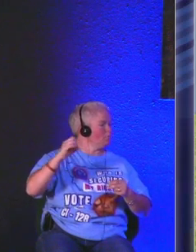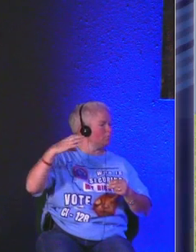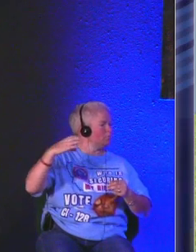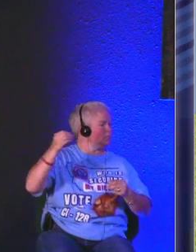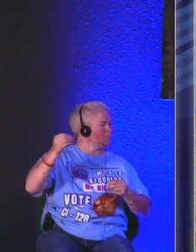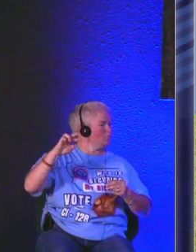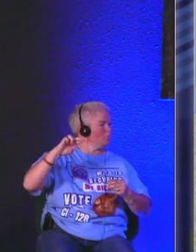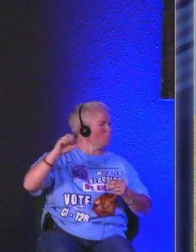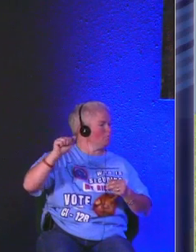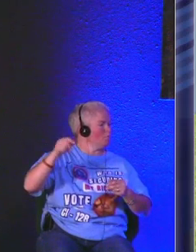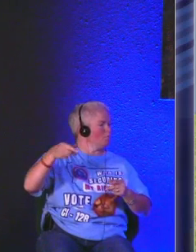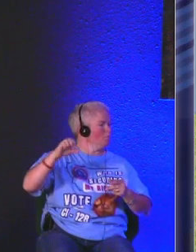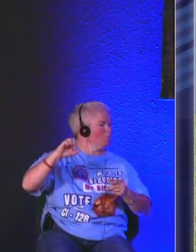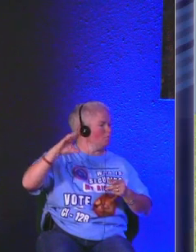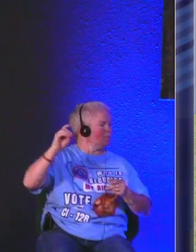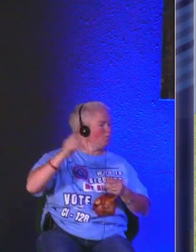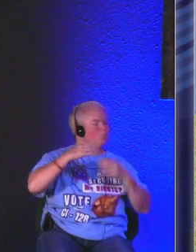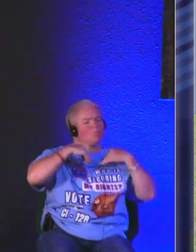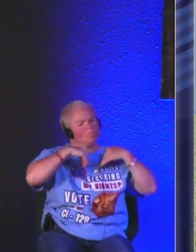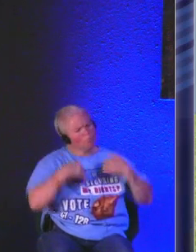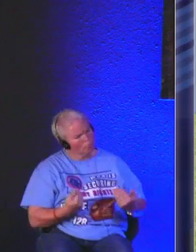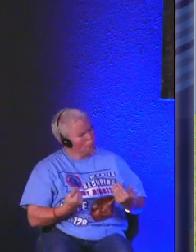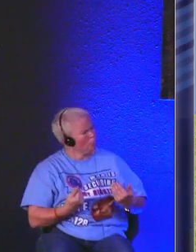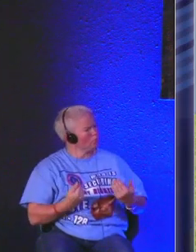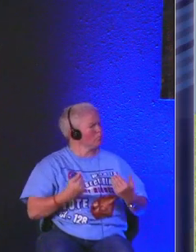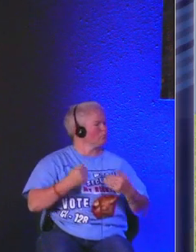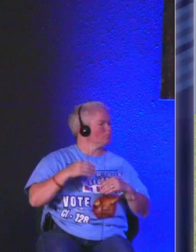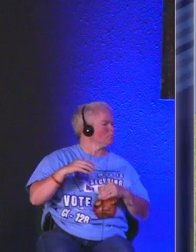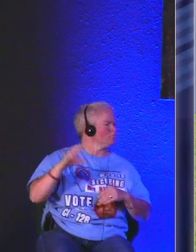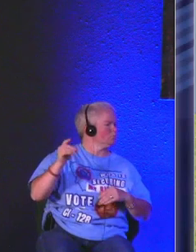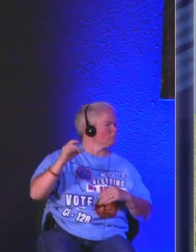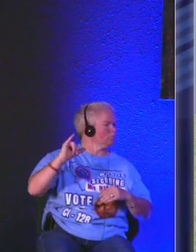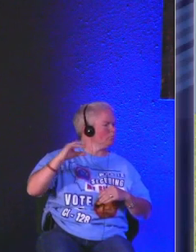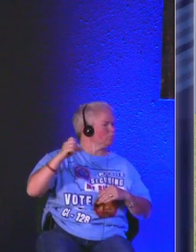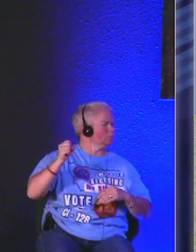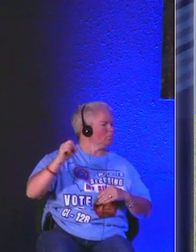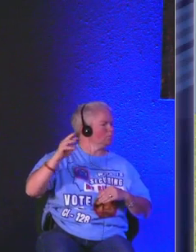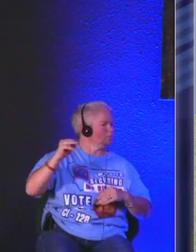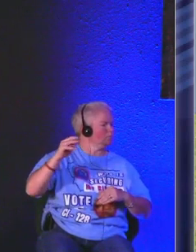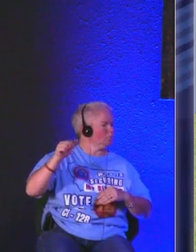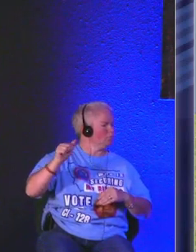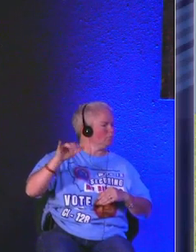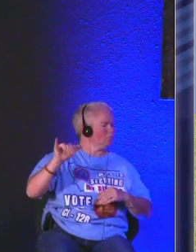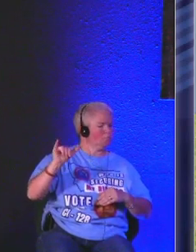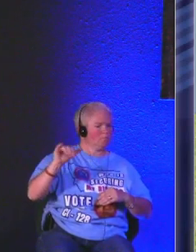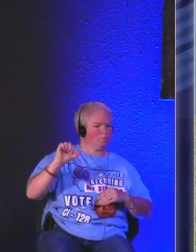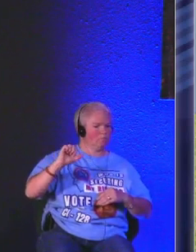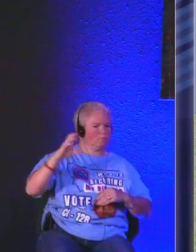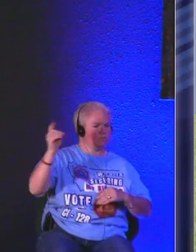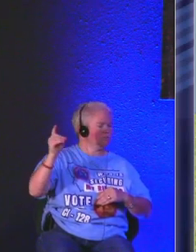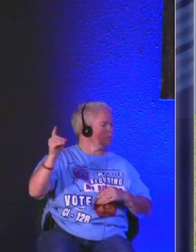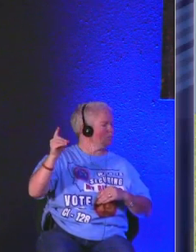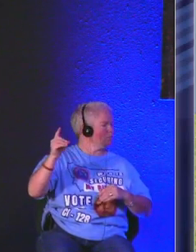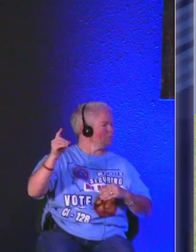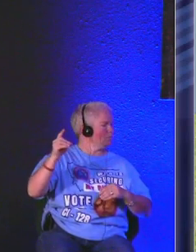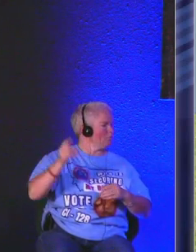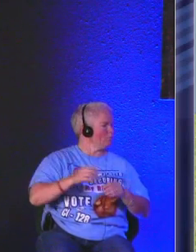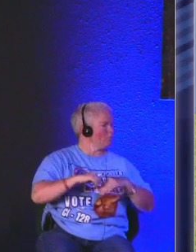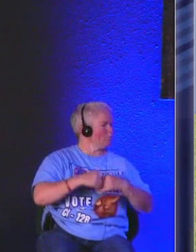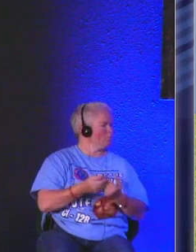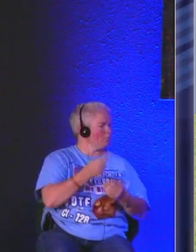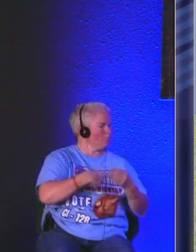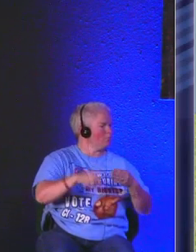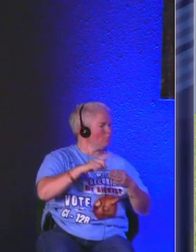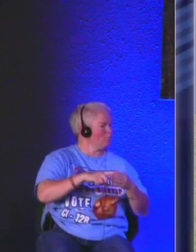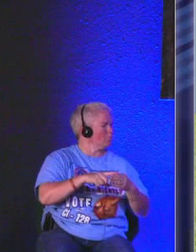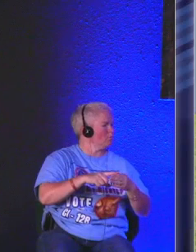about frustrated or pessimistic oh pastor do you mean more than just this morning yeah